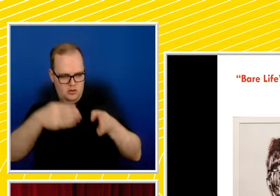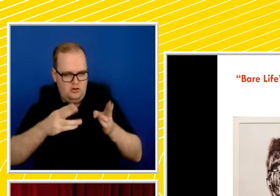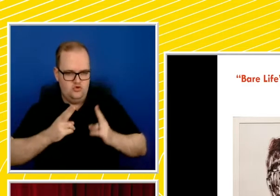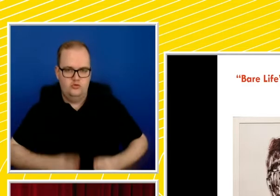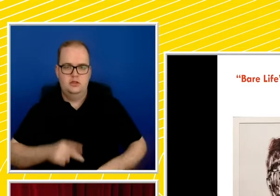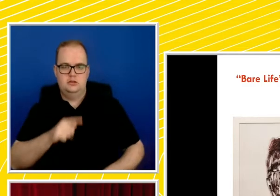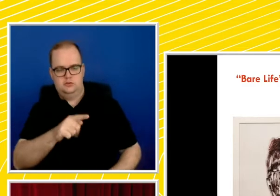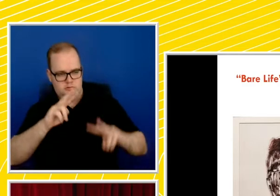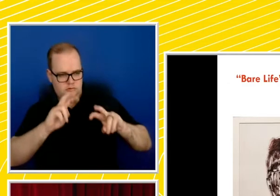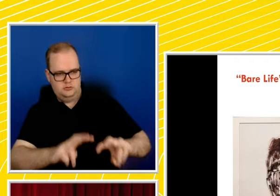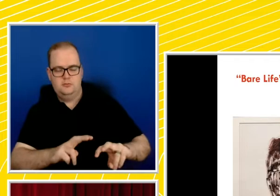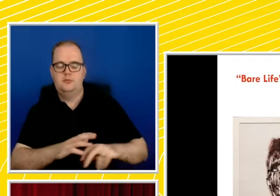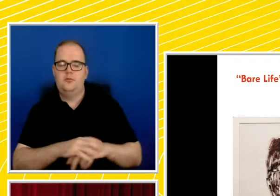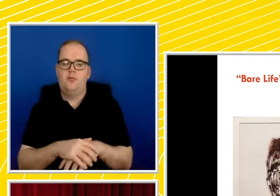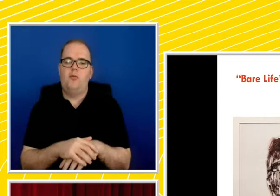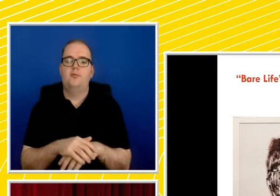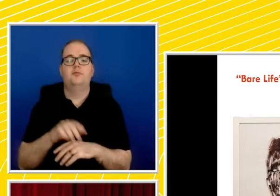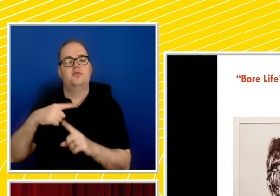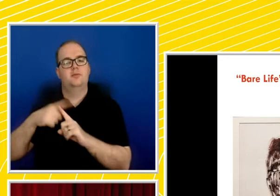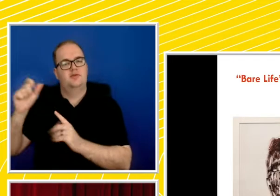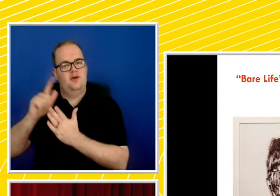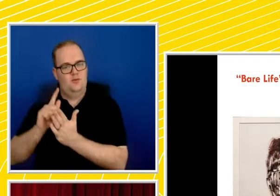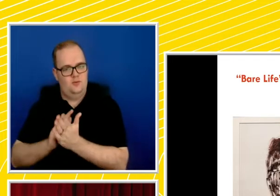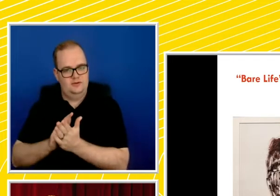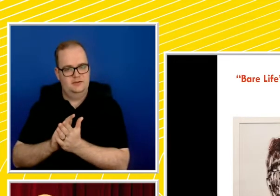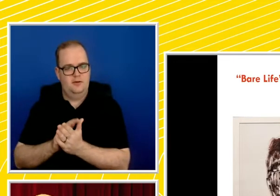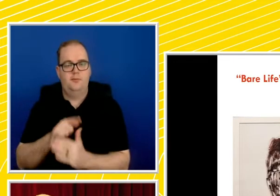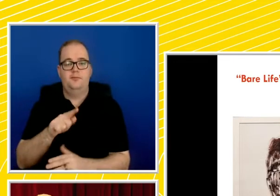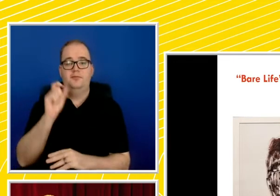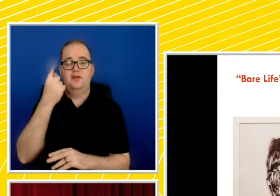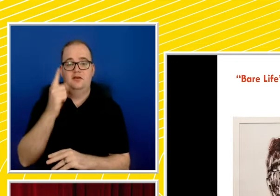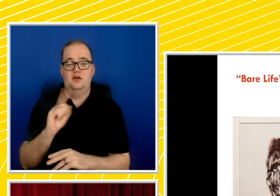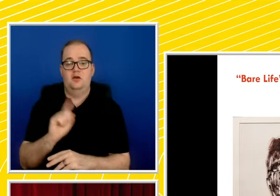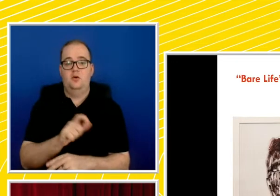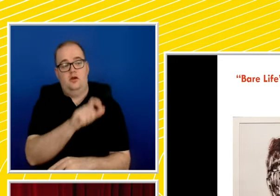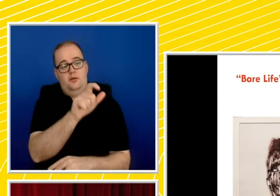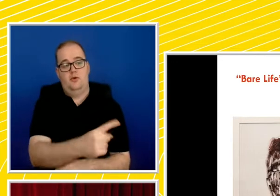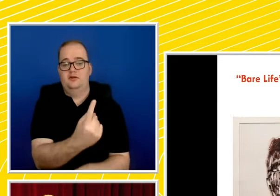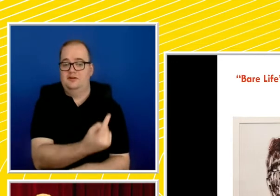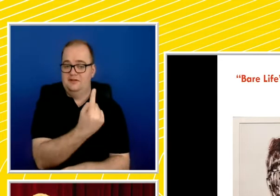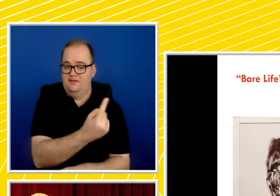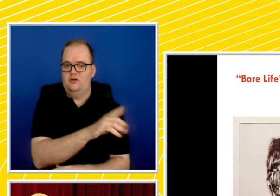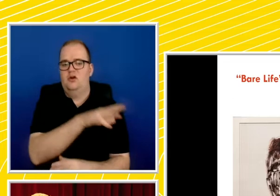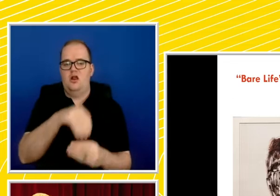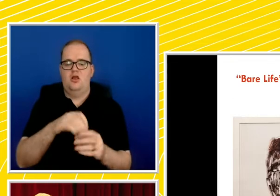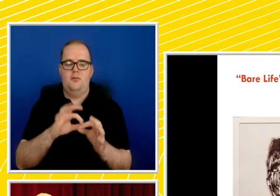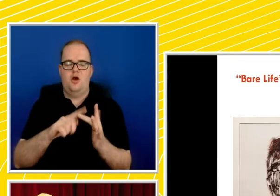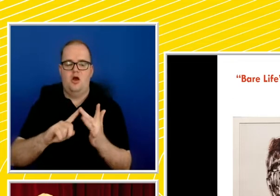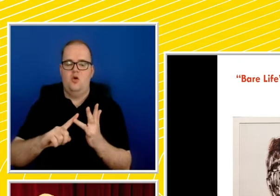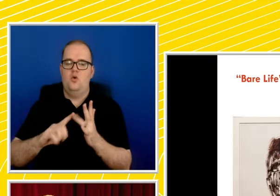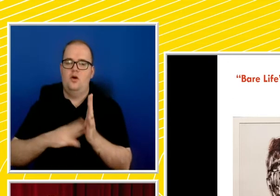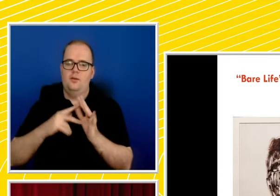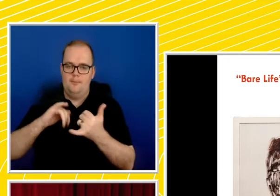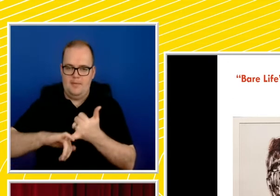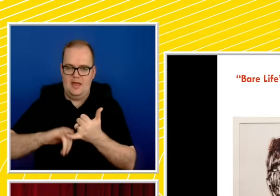bureaucracy. In this understanding, the individual is absorbed in the biomass of population, or in the case of the Nazi regime, the